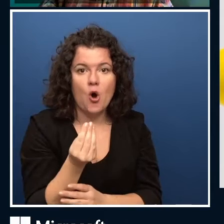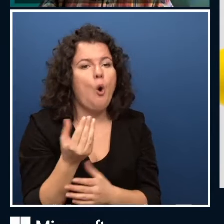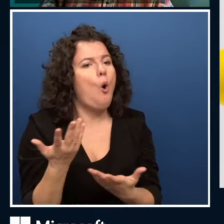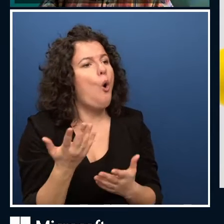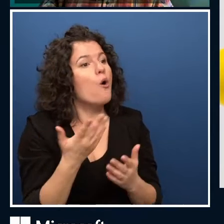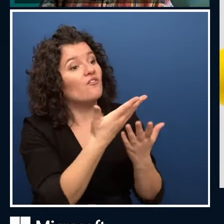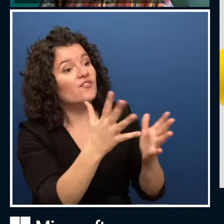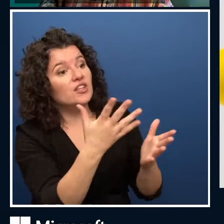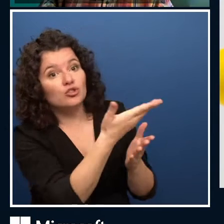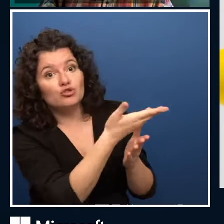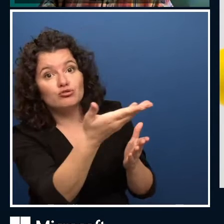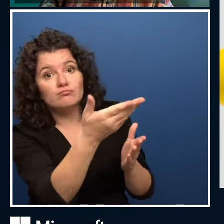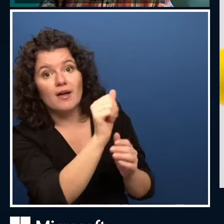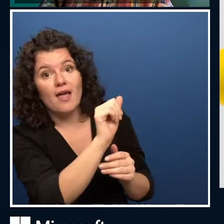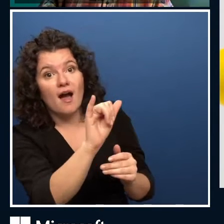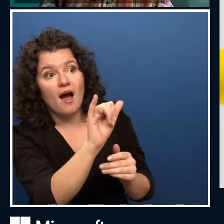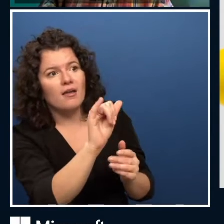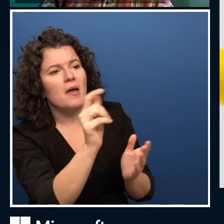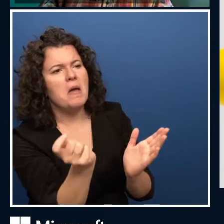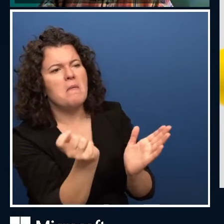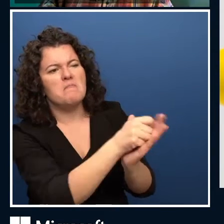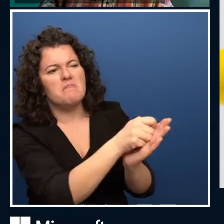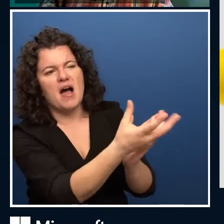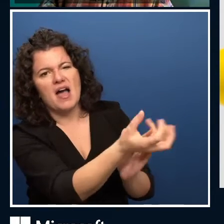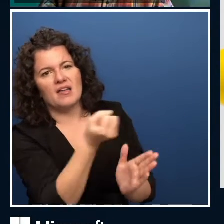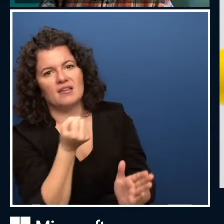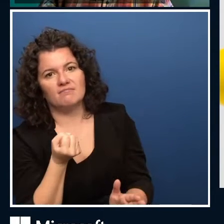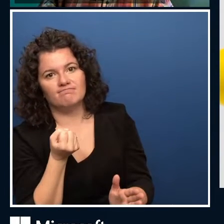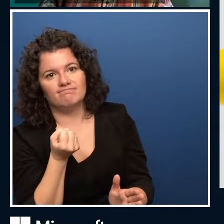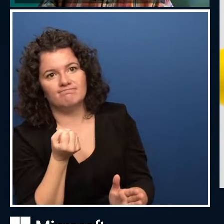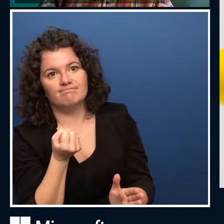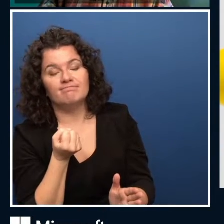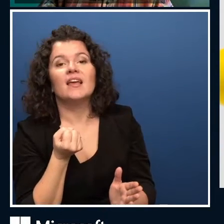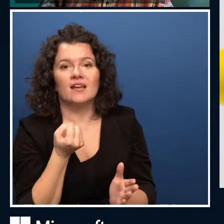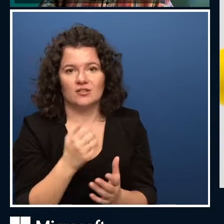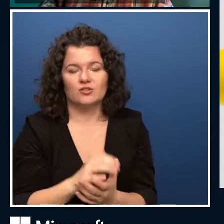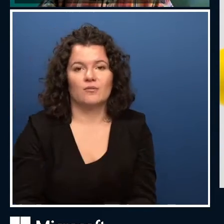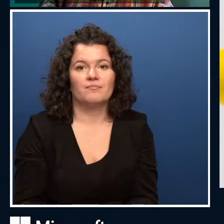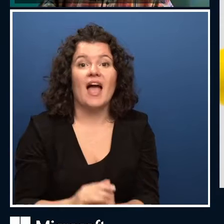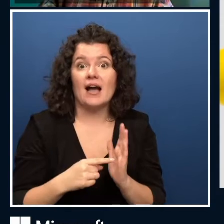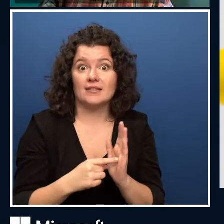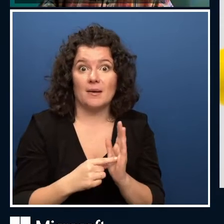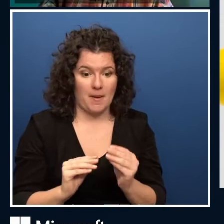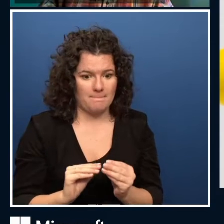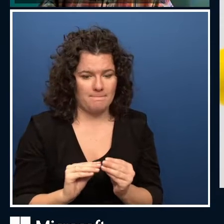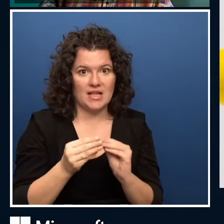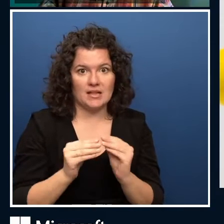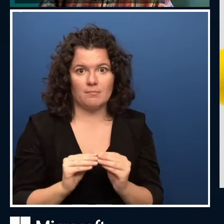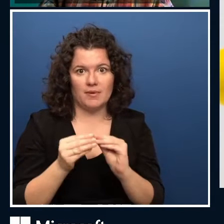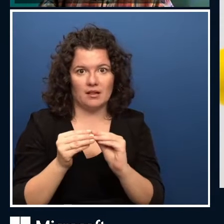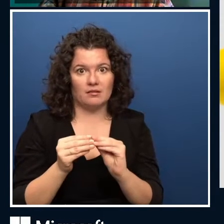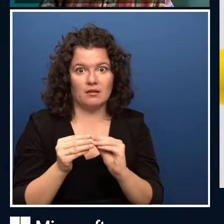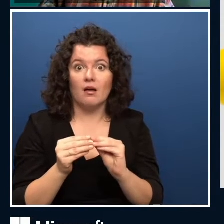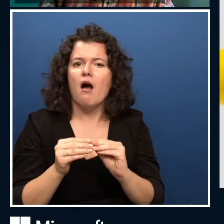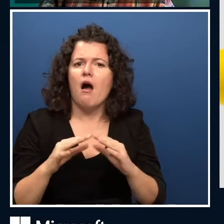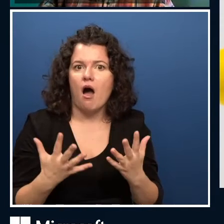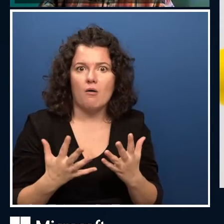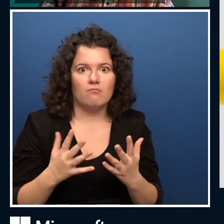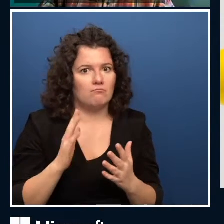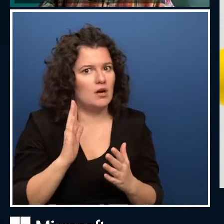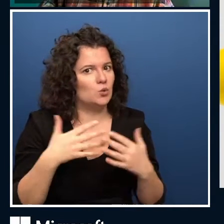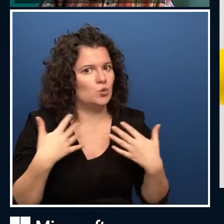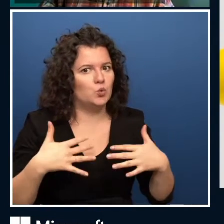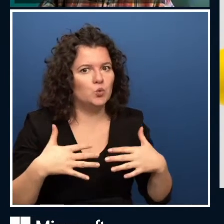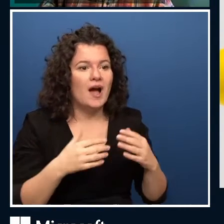really odd, so let me break that down for you. So when you build it, you have to obviously have a lot of data to train it. You have to choose the